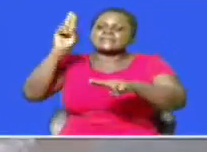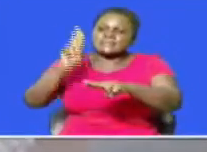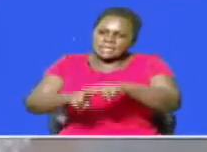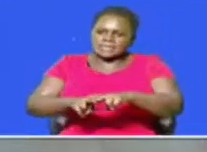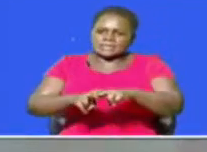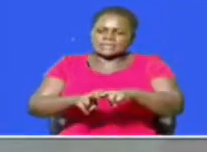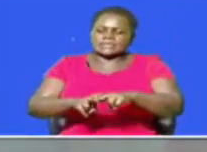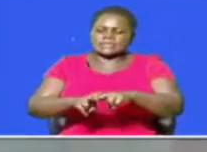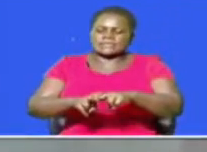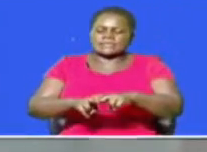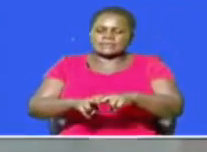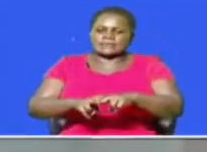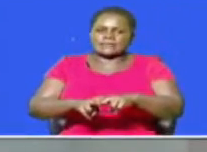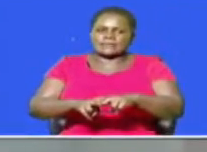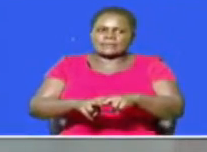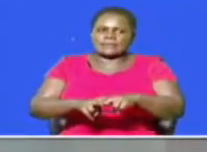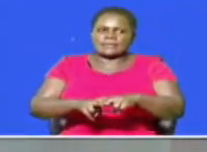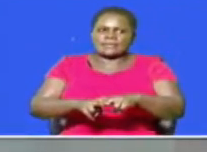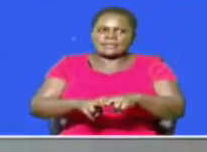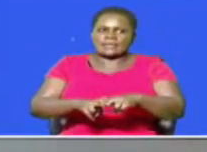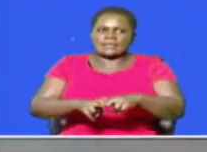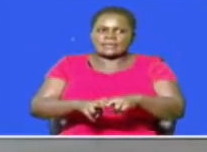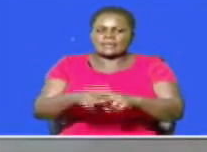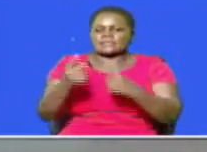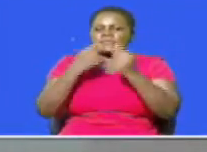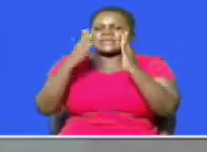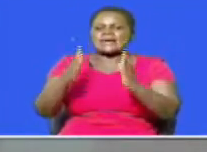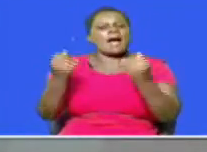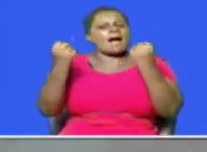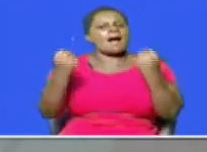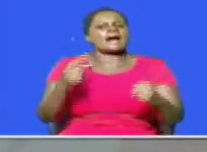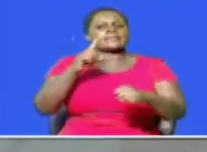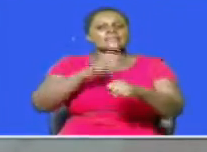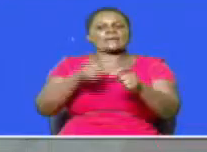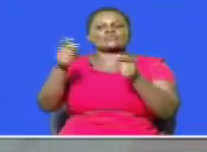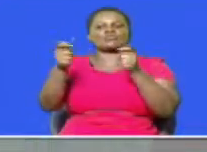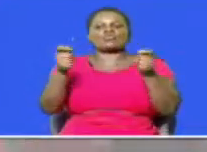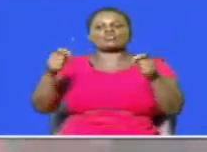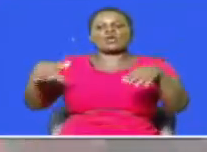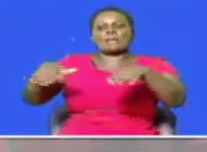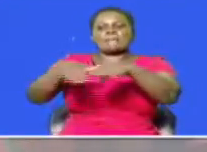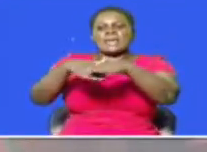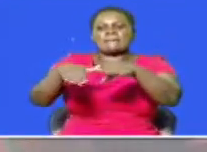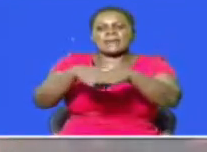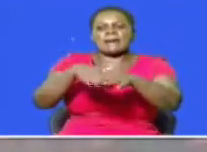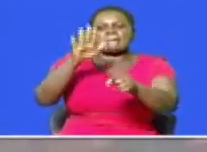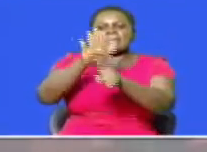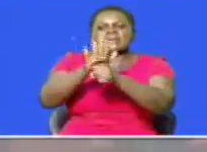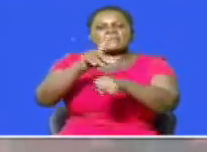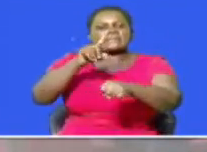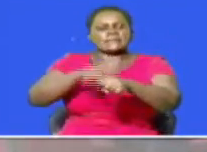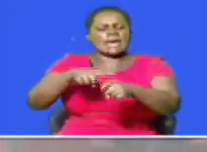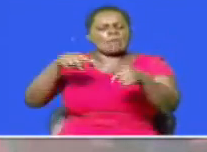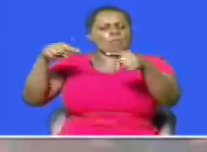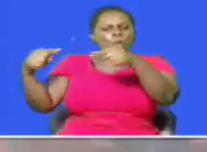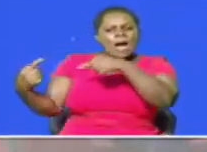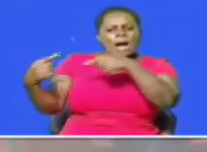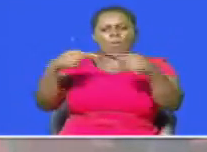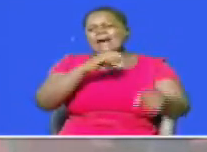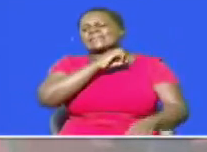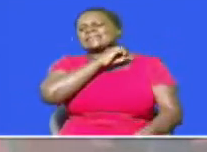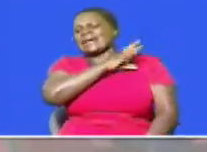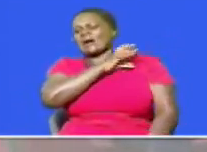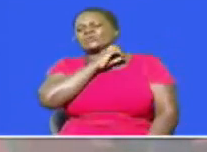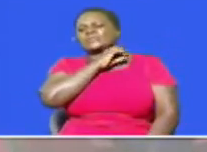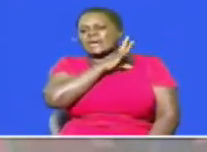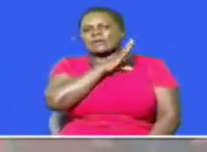seats honorable members temporary speakers facing a rough time trying to control members who most of the time engaged in a shouting